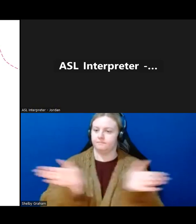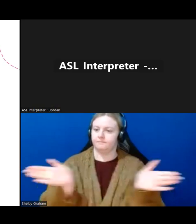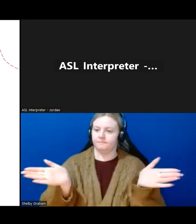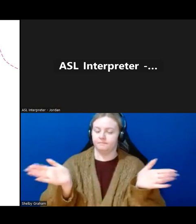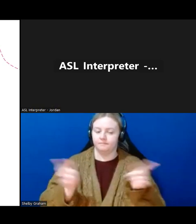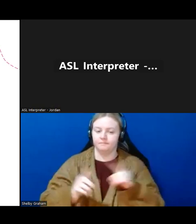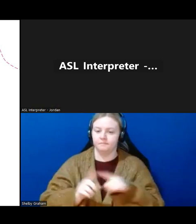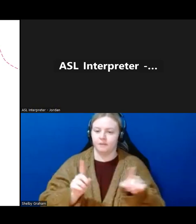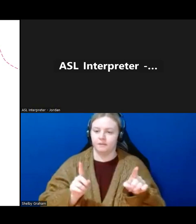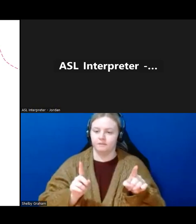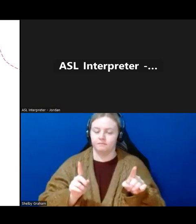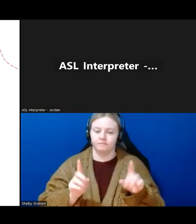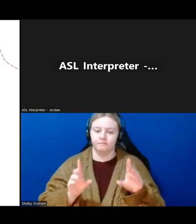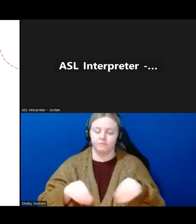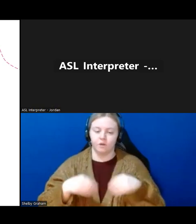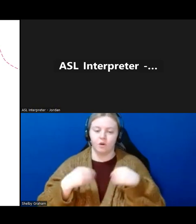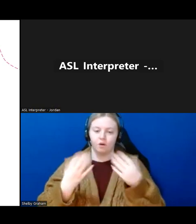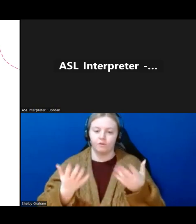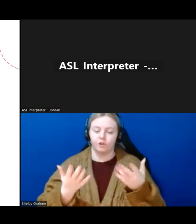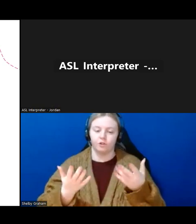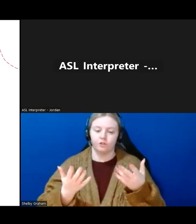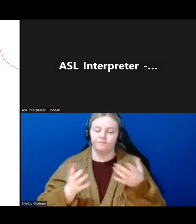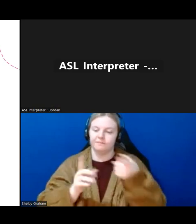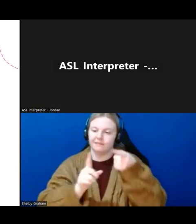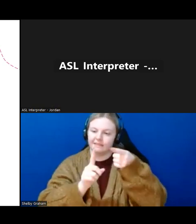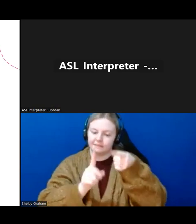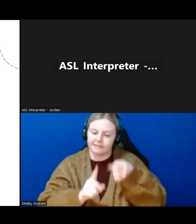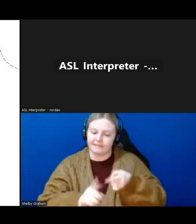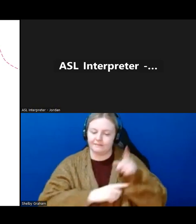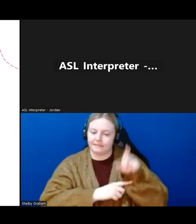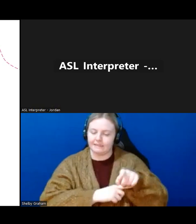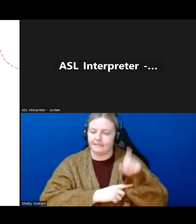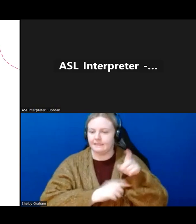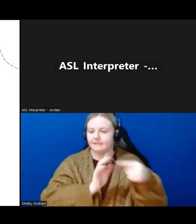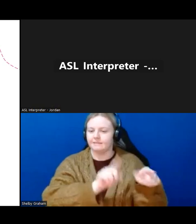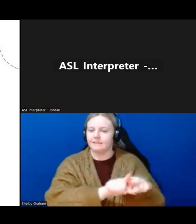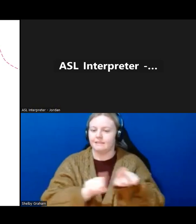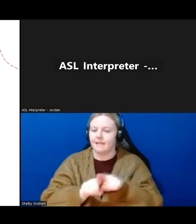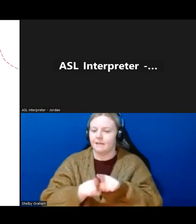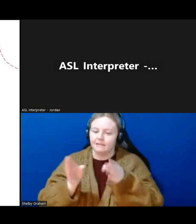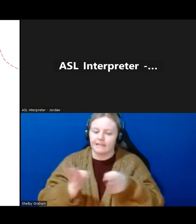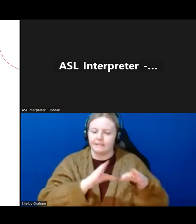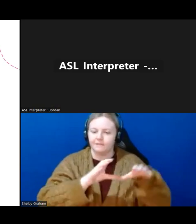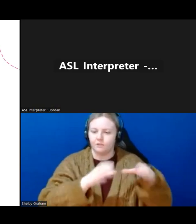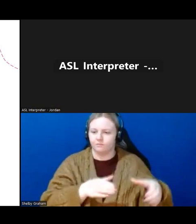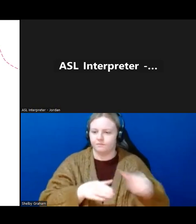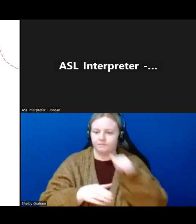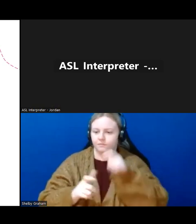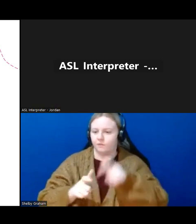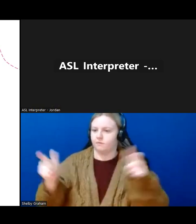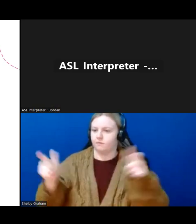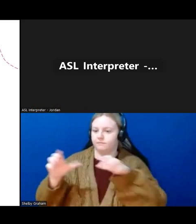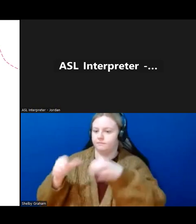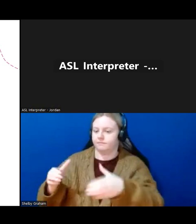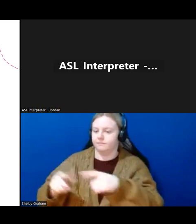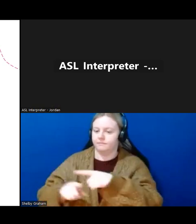like specific needs like an individual class, I guess, rather than a larger course. And one of our most